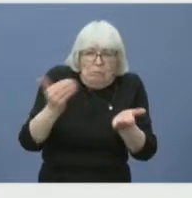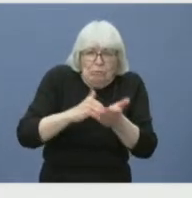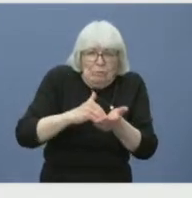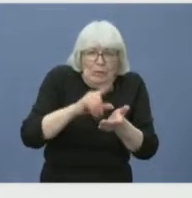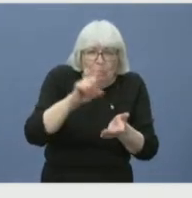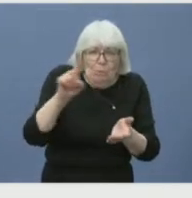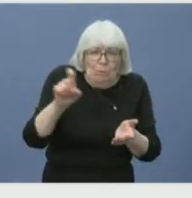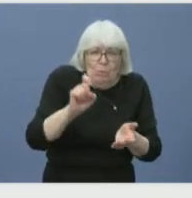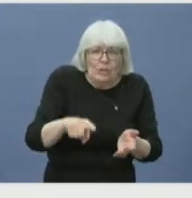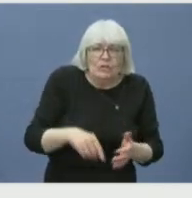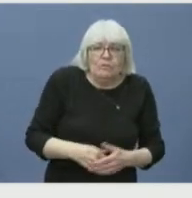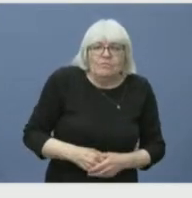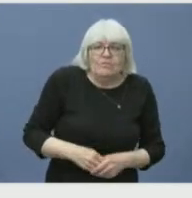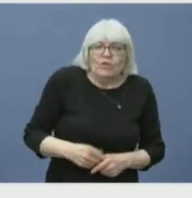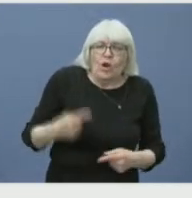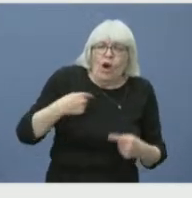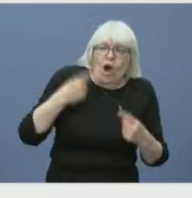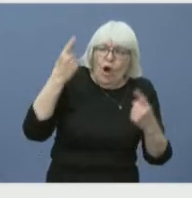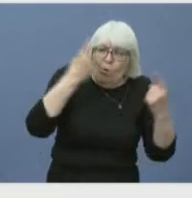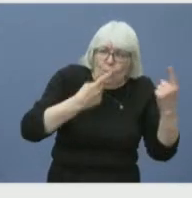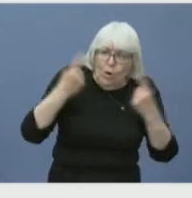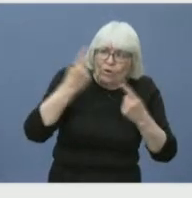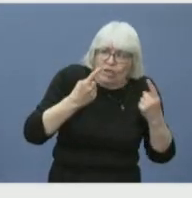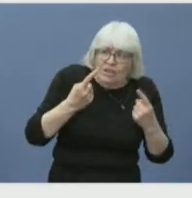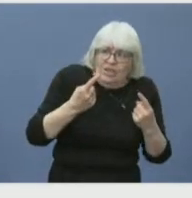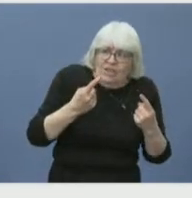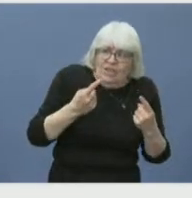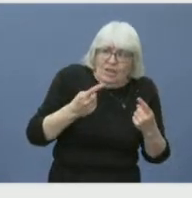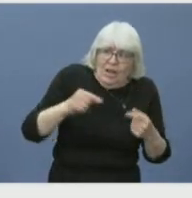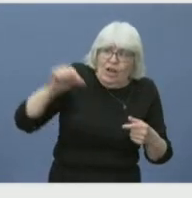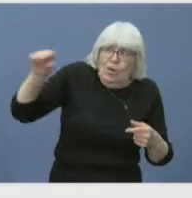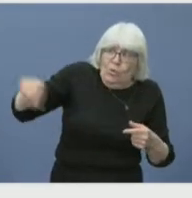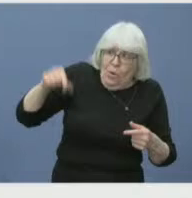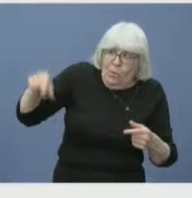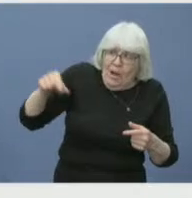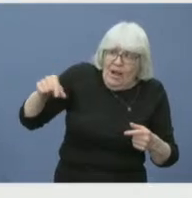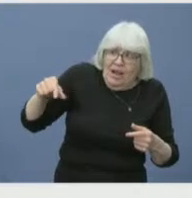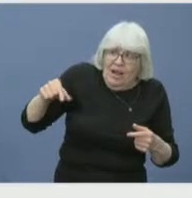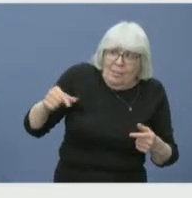was wondering what help is exactly provided to Quebec from Nova Scotia?